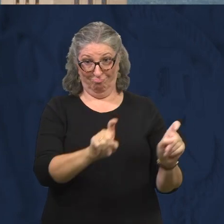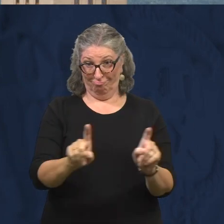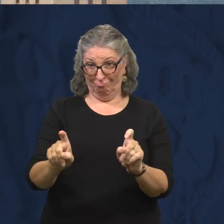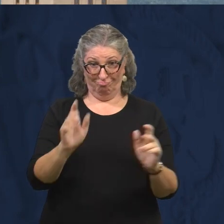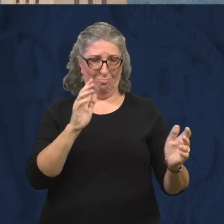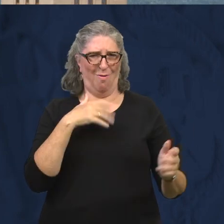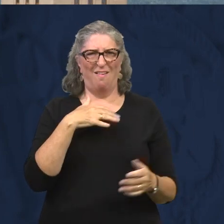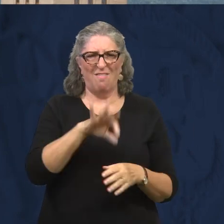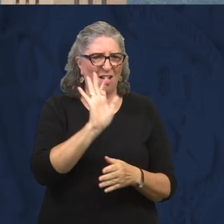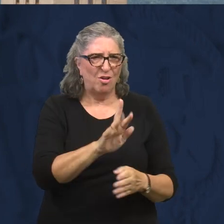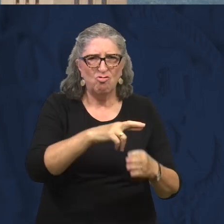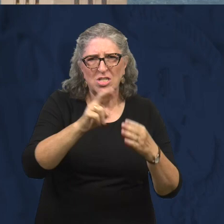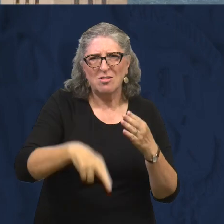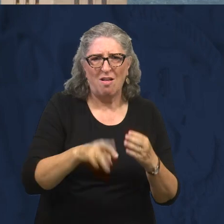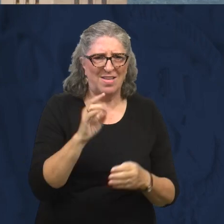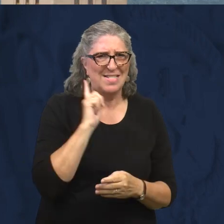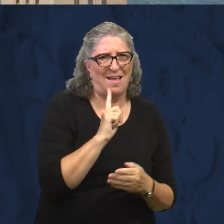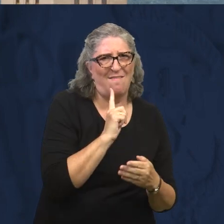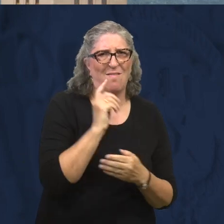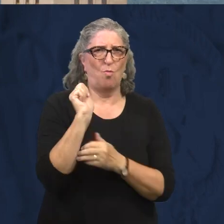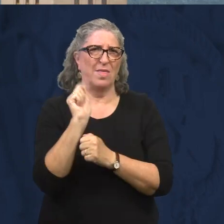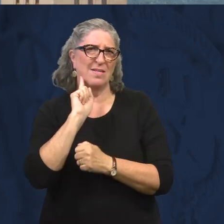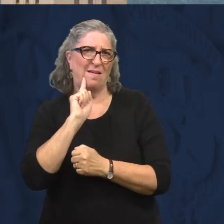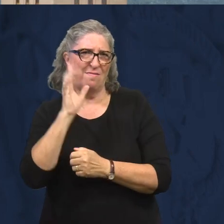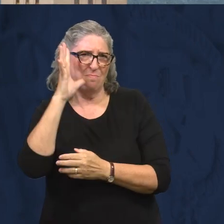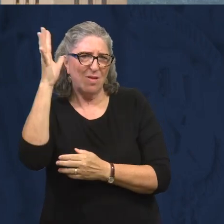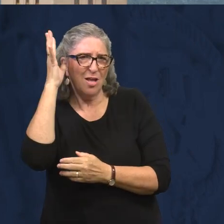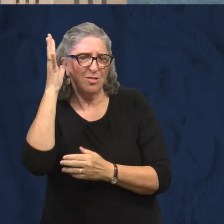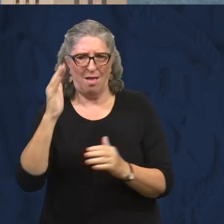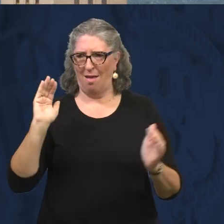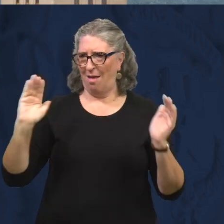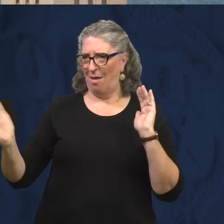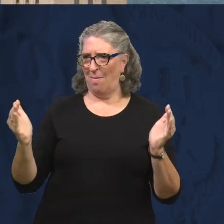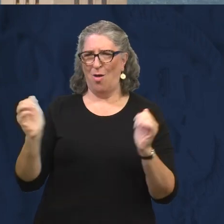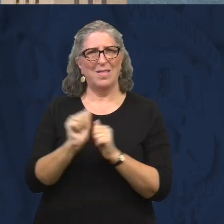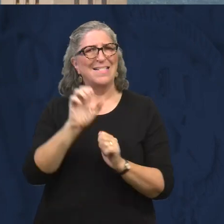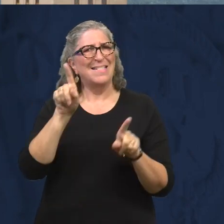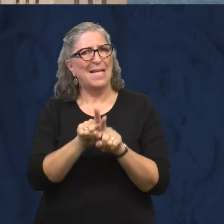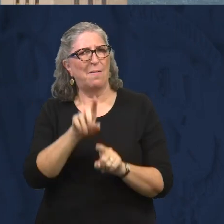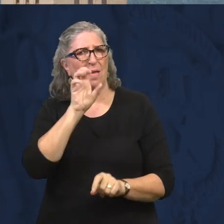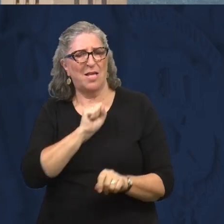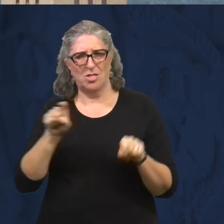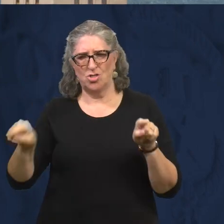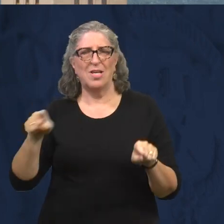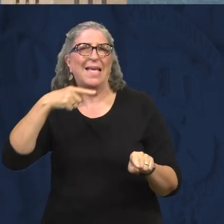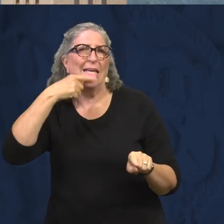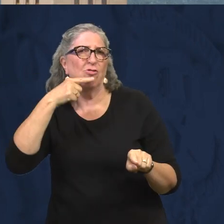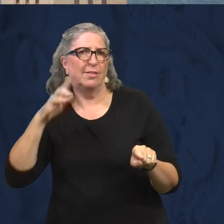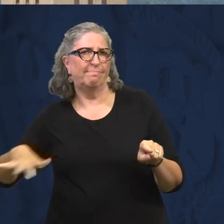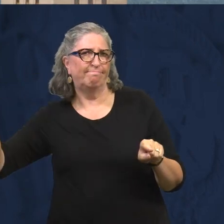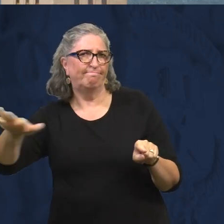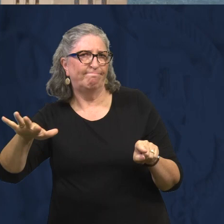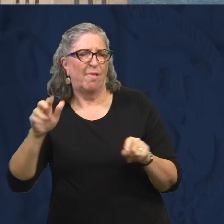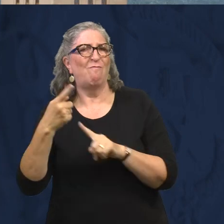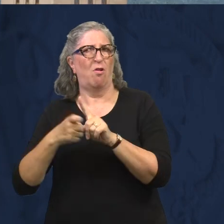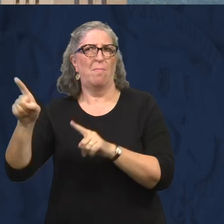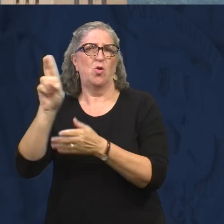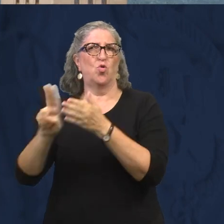deaf infants. We then compared the experimental results from these deaf infants to a large group of age